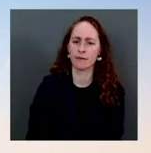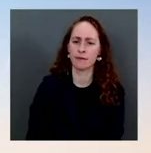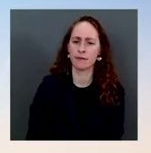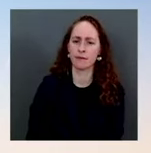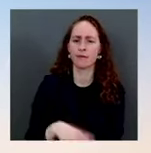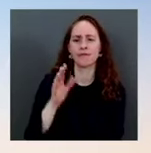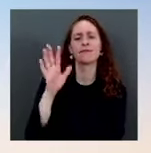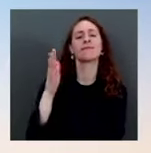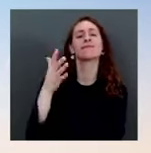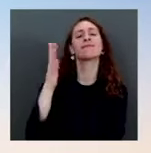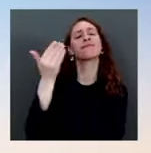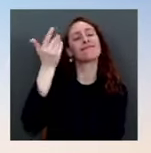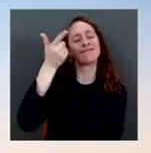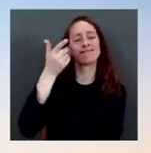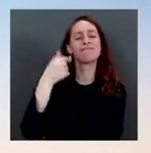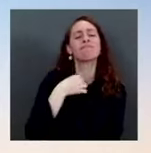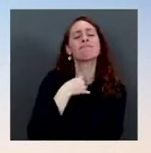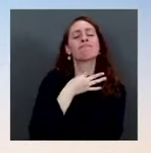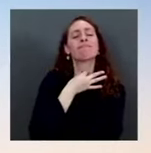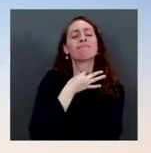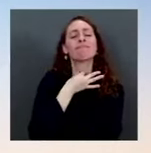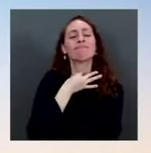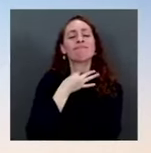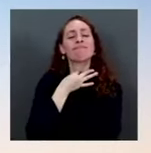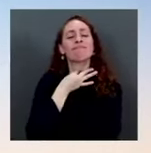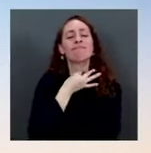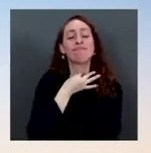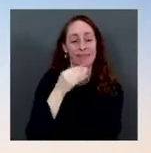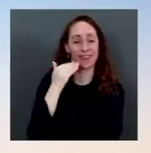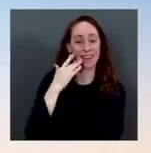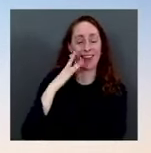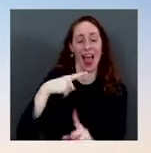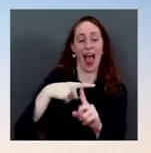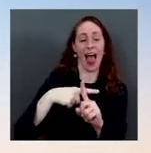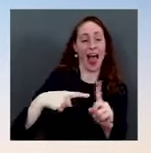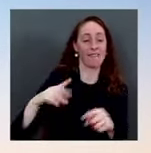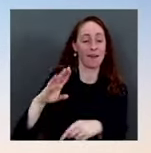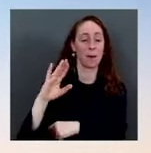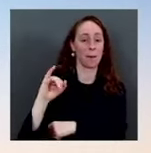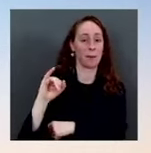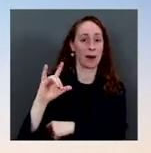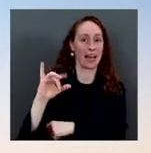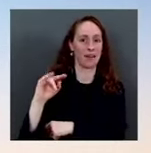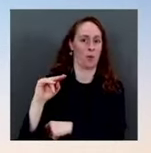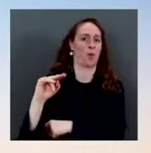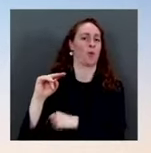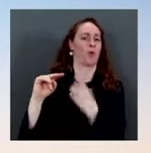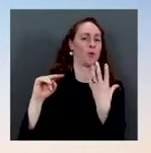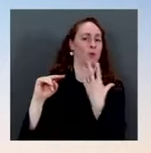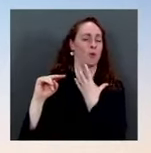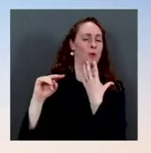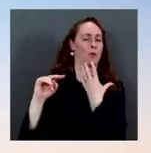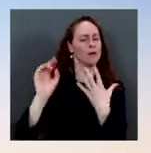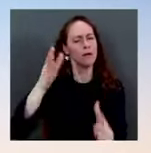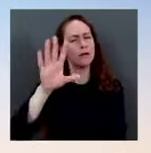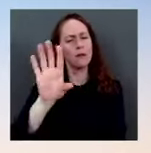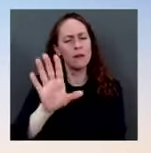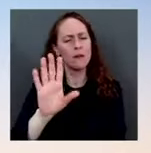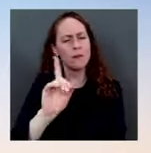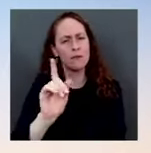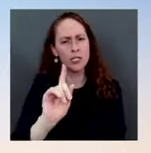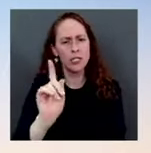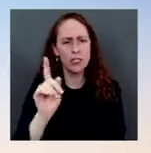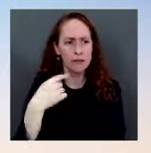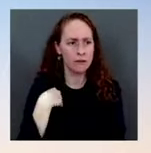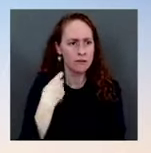where are they coming from how many can a family or a person order at once is this website going to be able to sustain